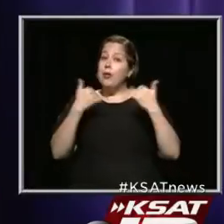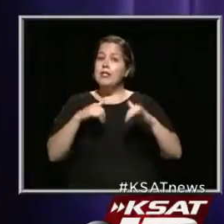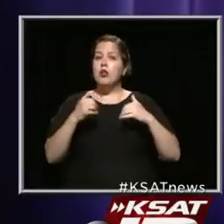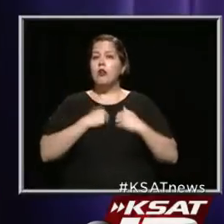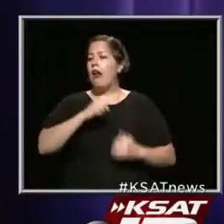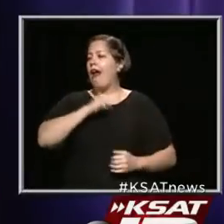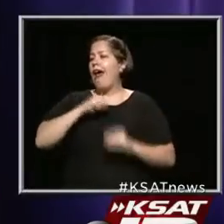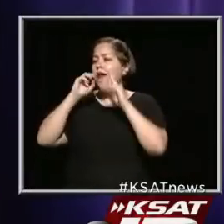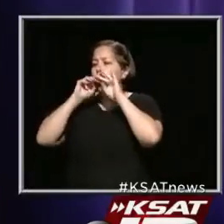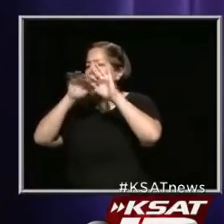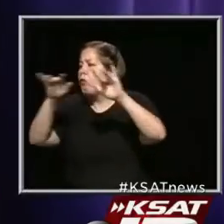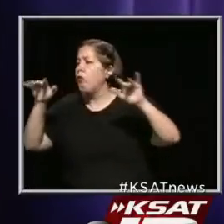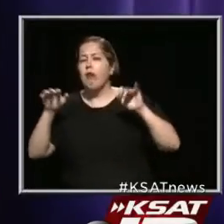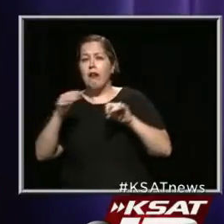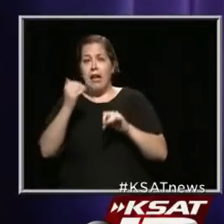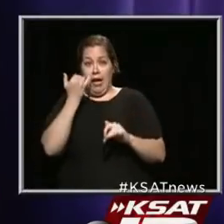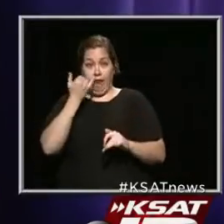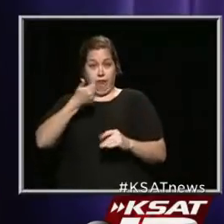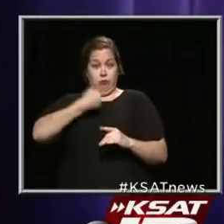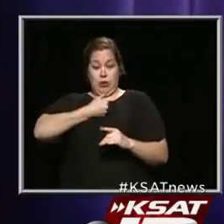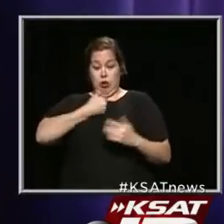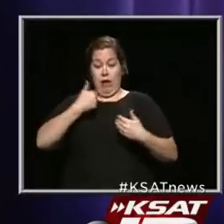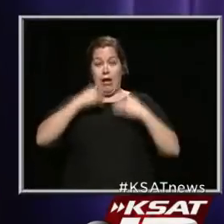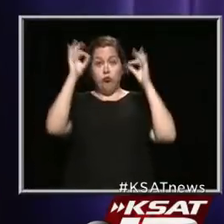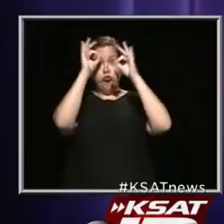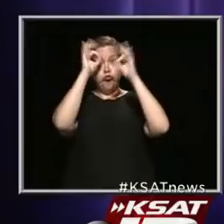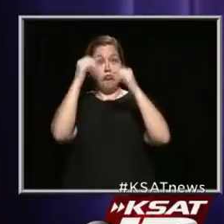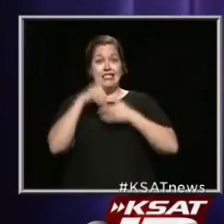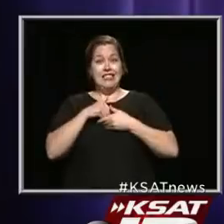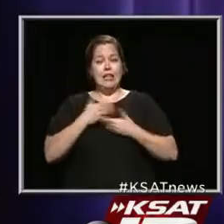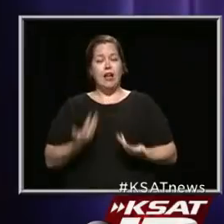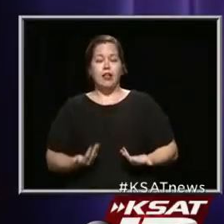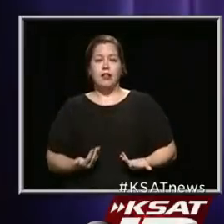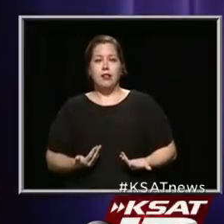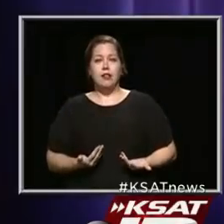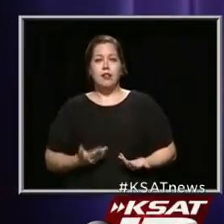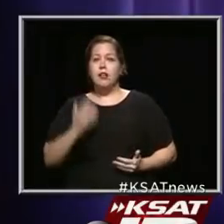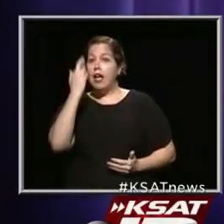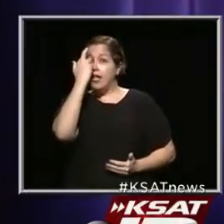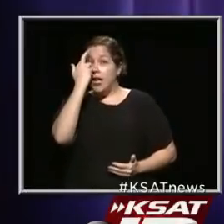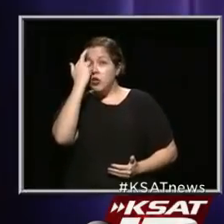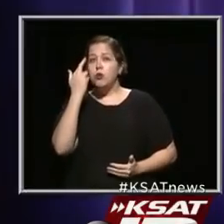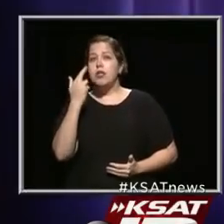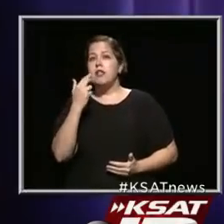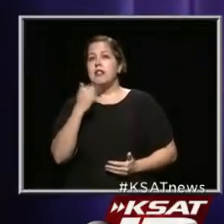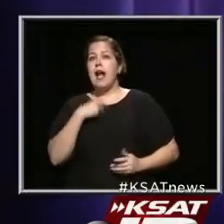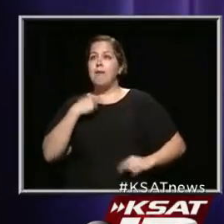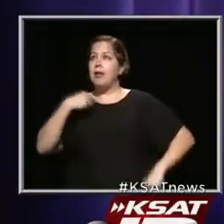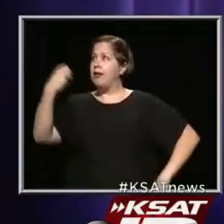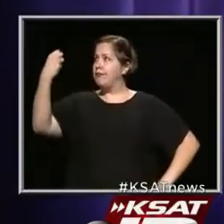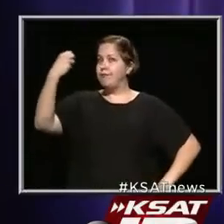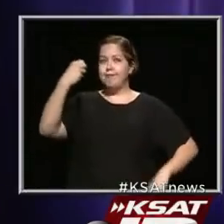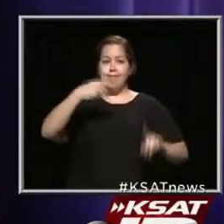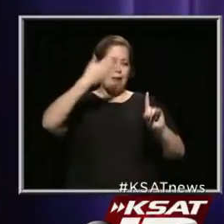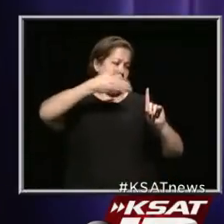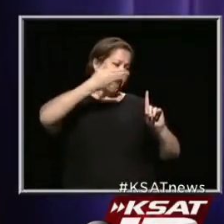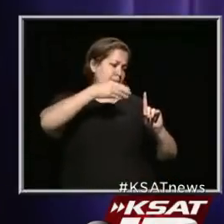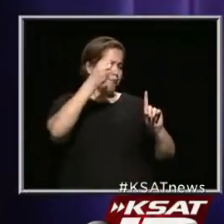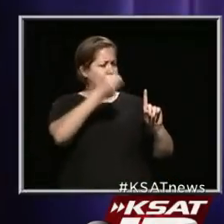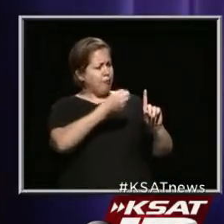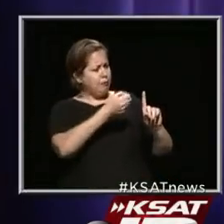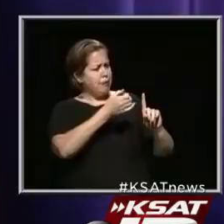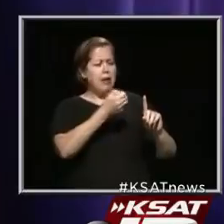transmit it if we had it and didn't know it. And that's why I'm getting the lectures on what's the best way to,